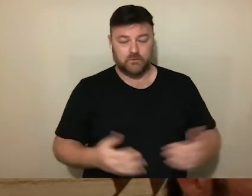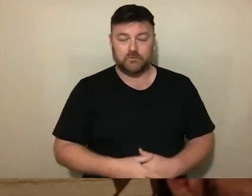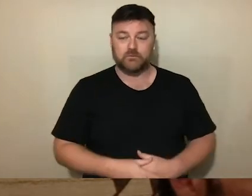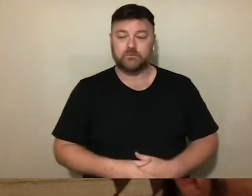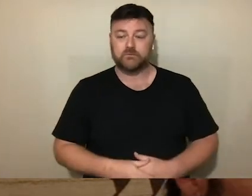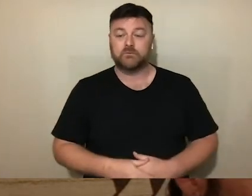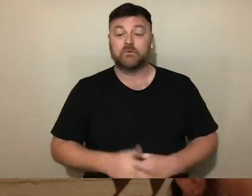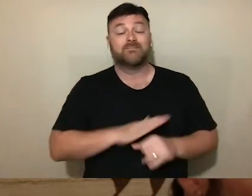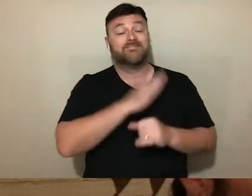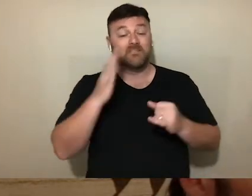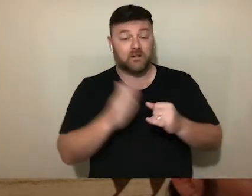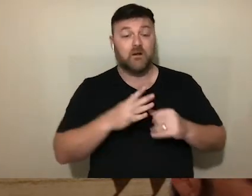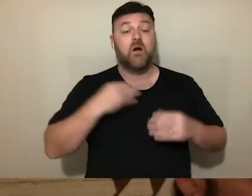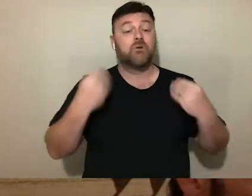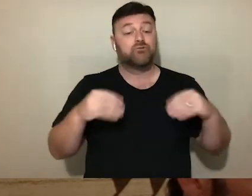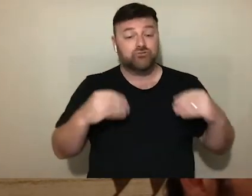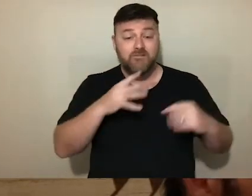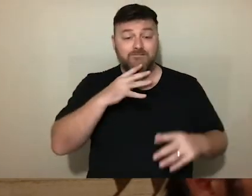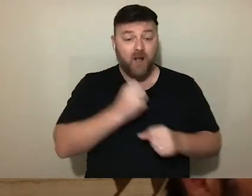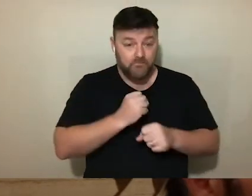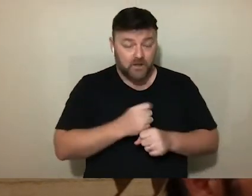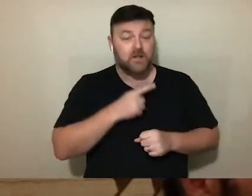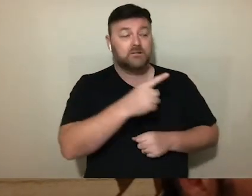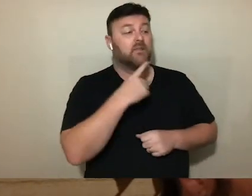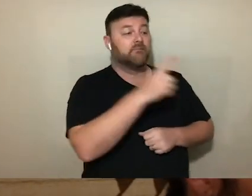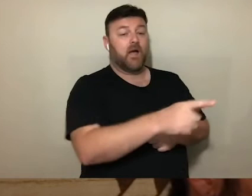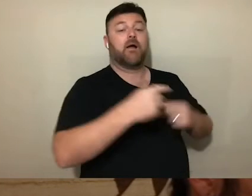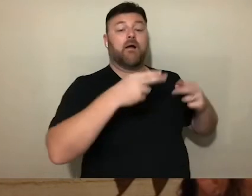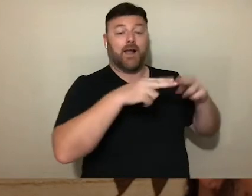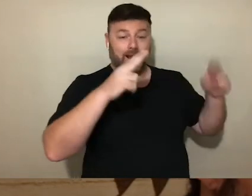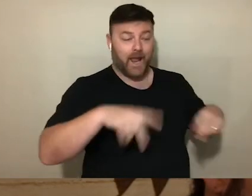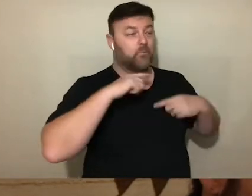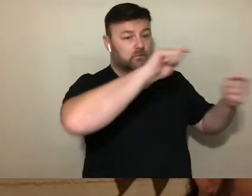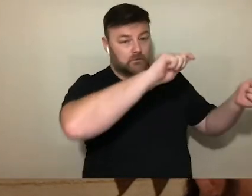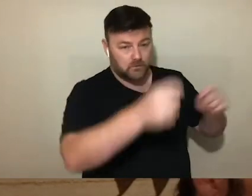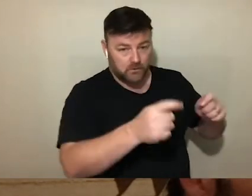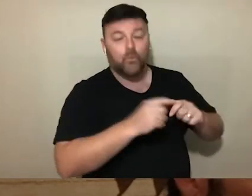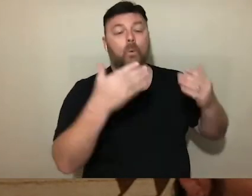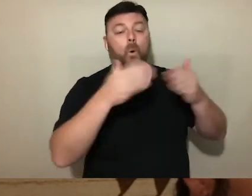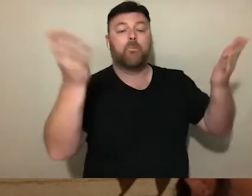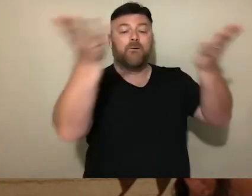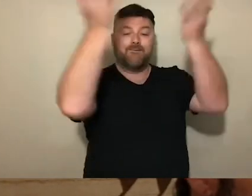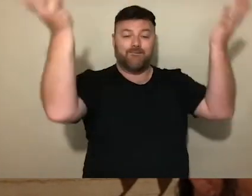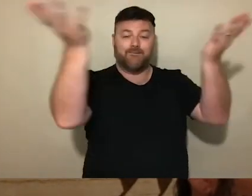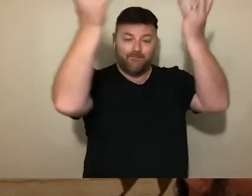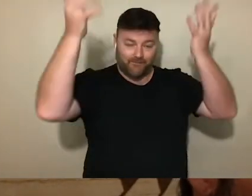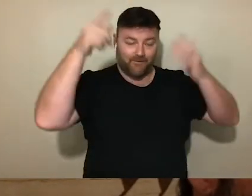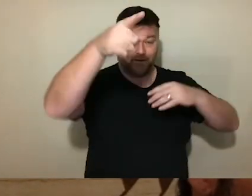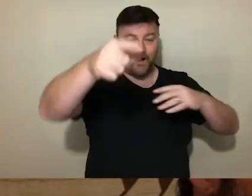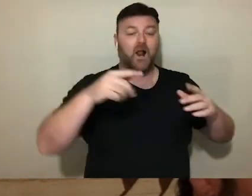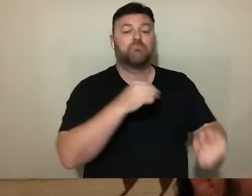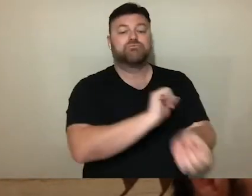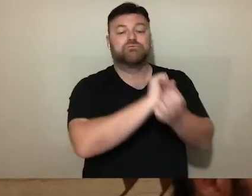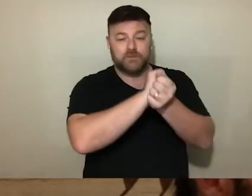Finally, the Greek government is proposing to convert the new camp into an open-air prison. Such an approach was thought to be implemented in